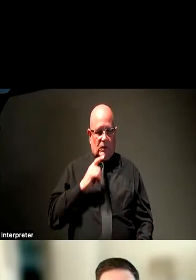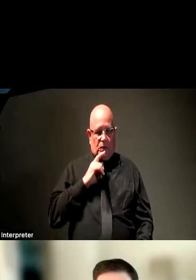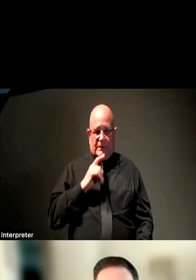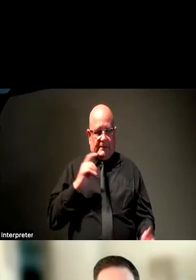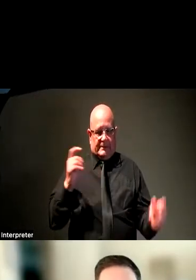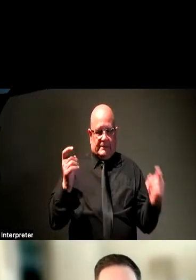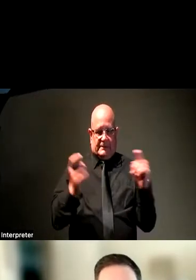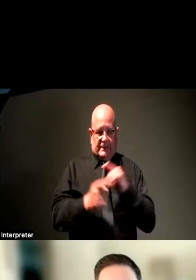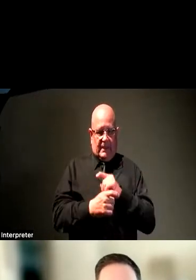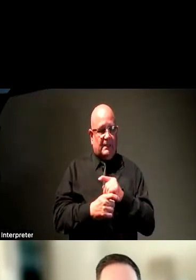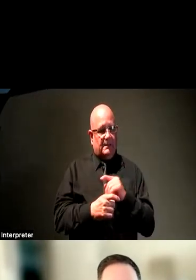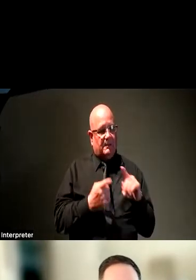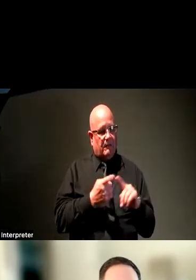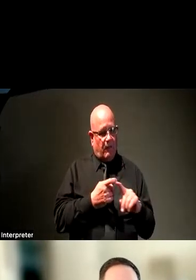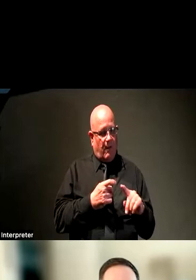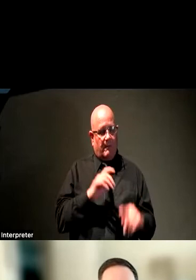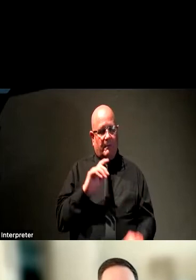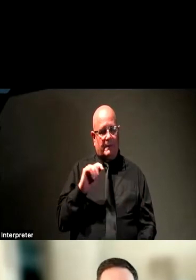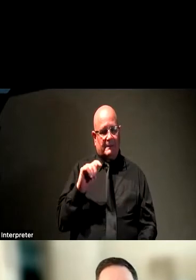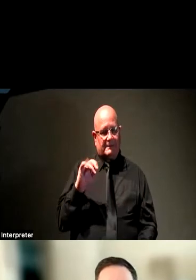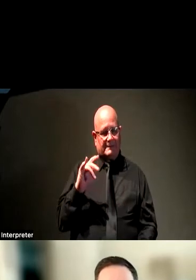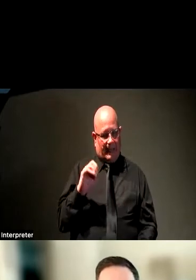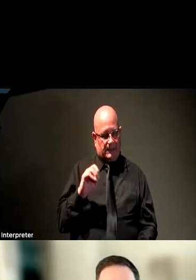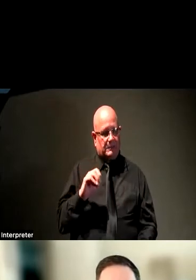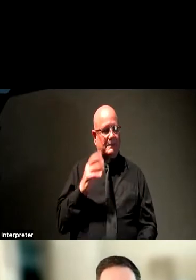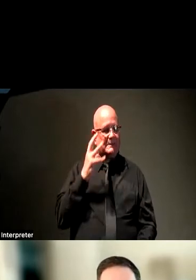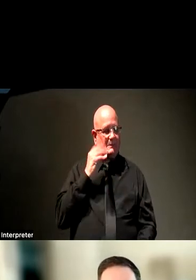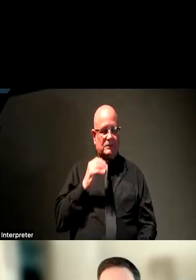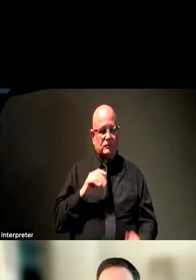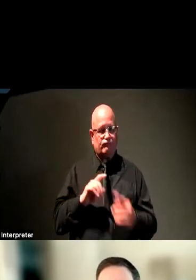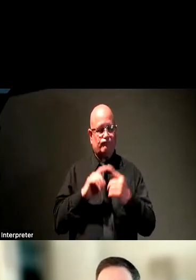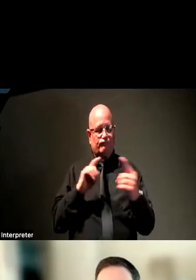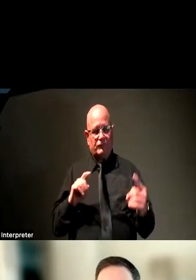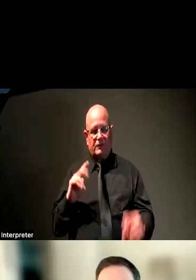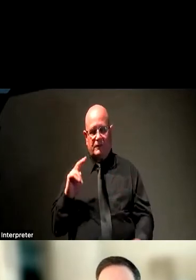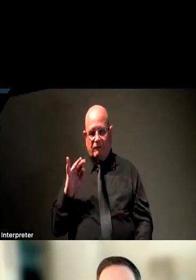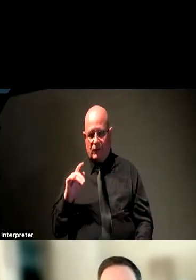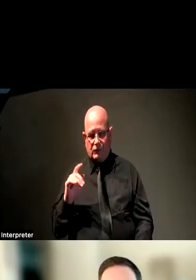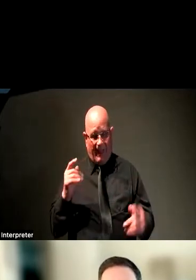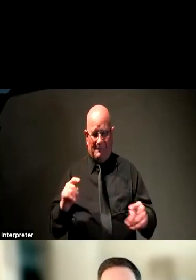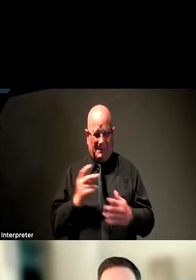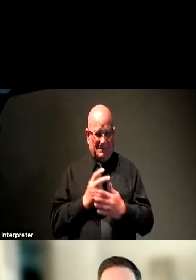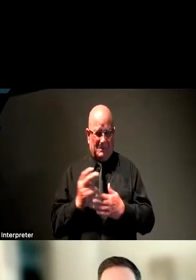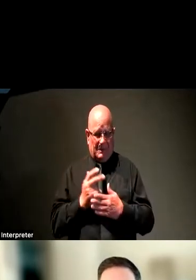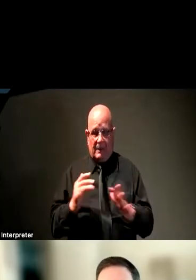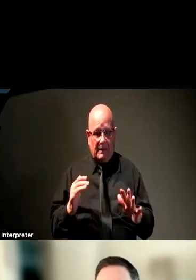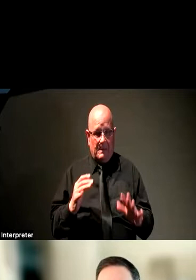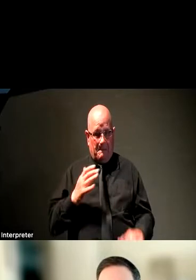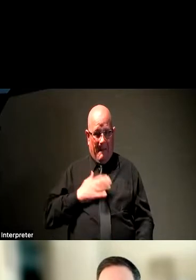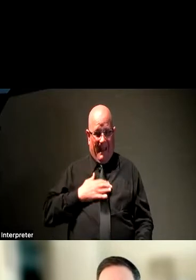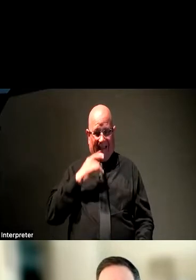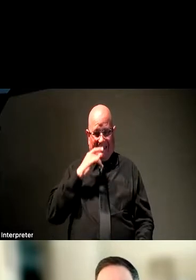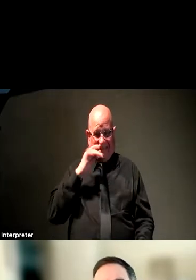tangible in-person experiences to virtual interactions within a couple of weeks. My kids at the